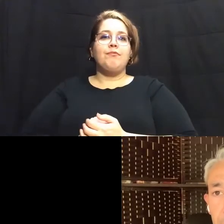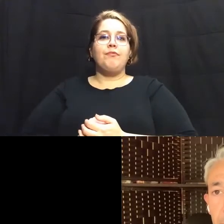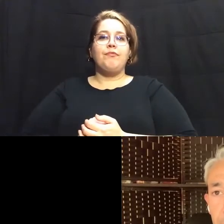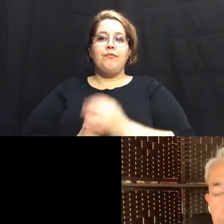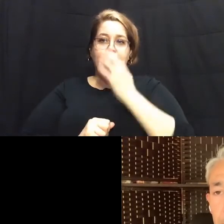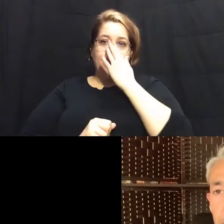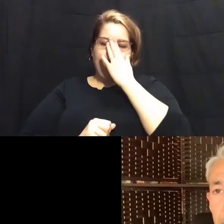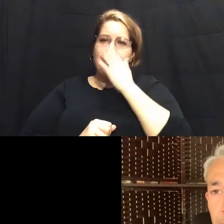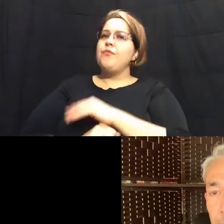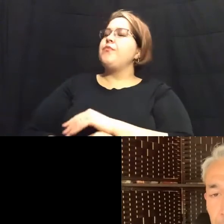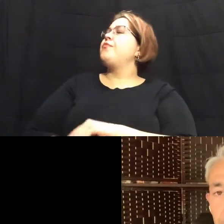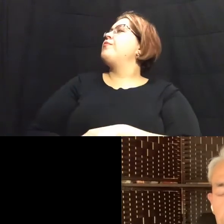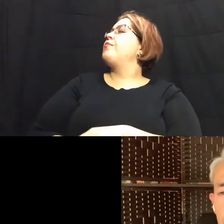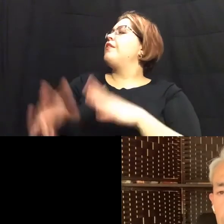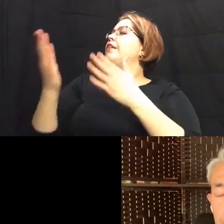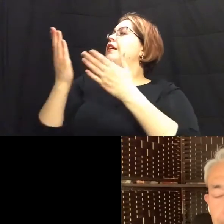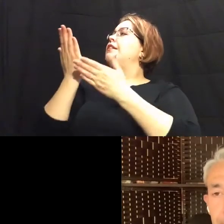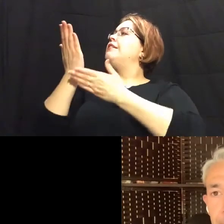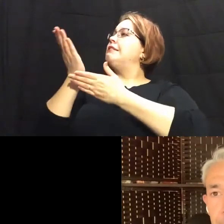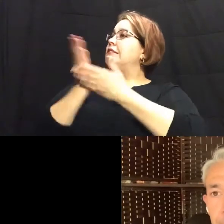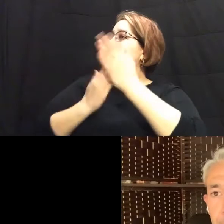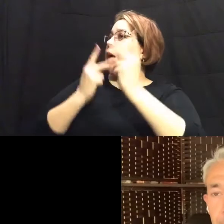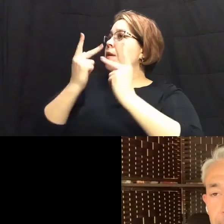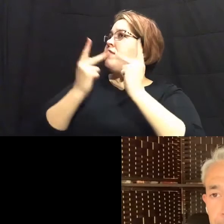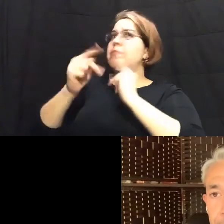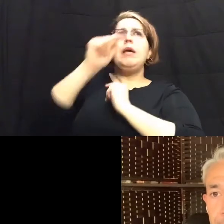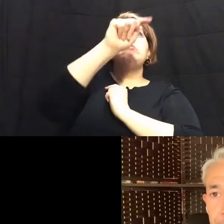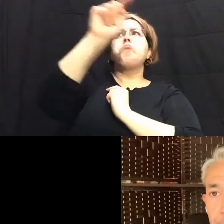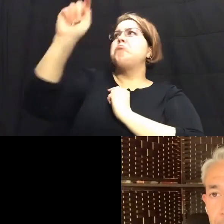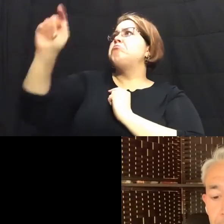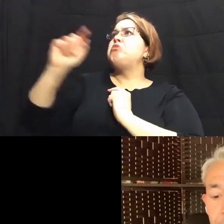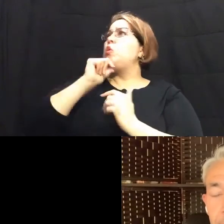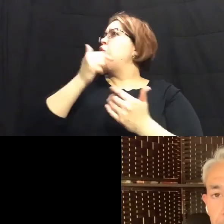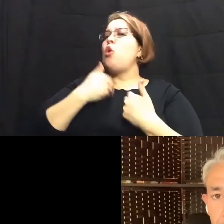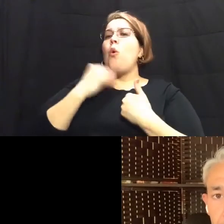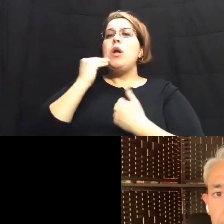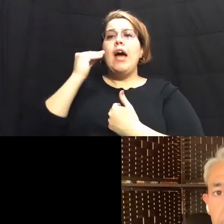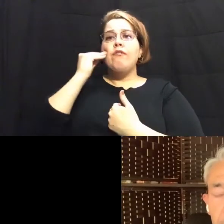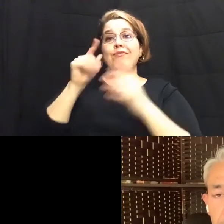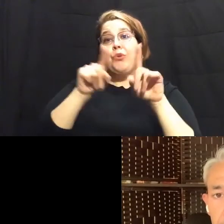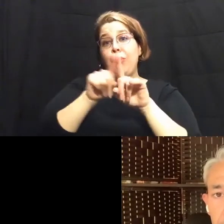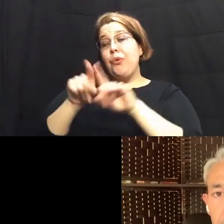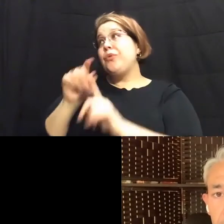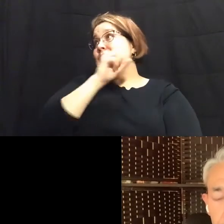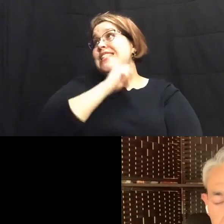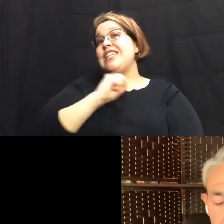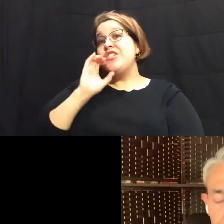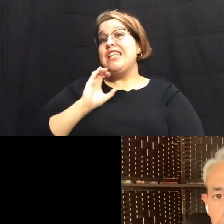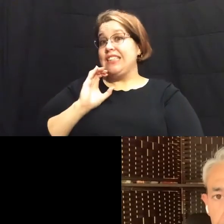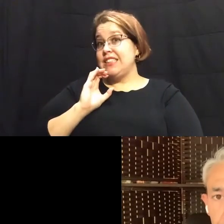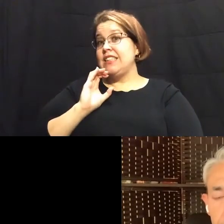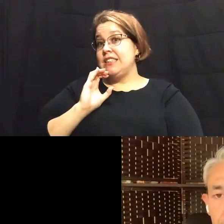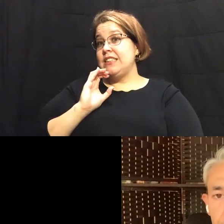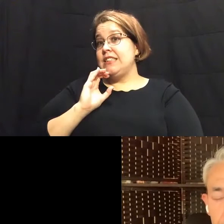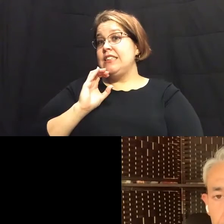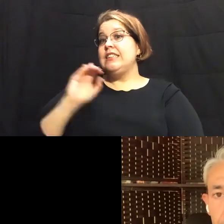some of the um um people out there who are homeless are also senior citizens and they um